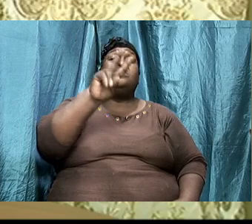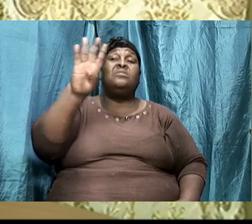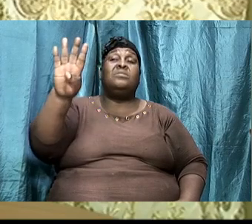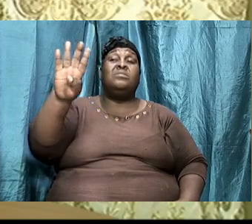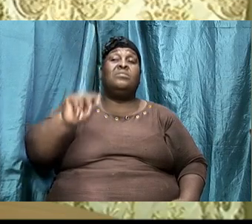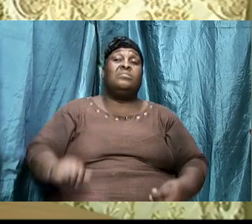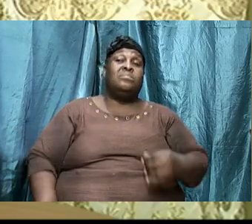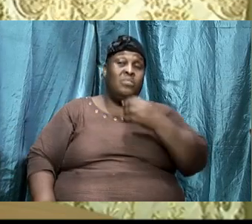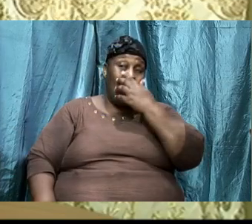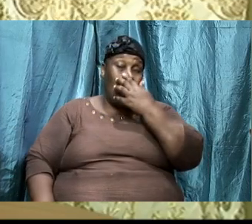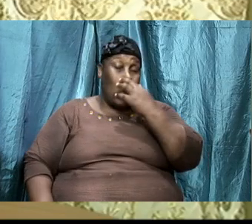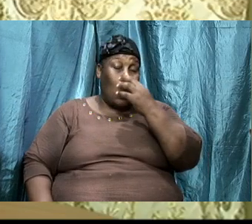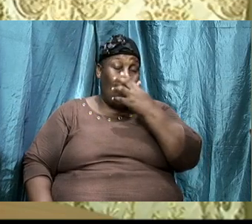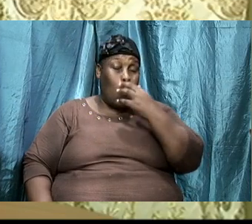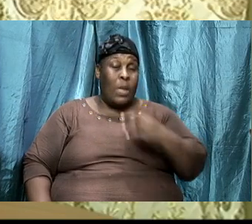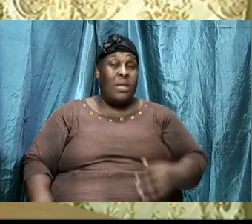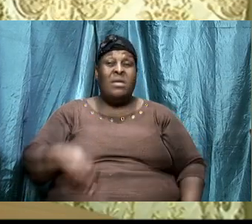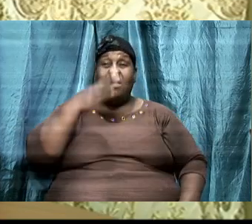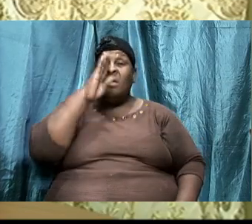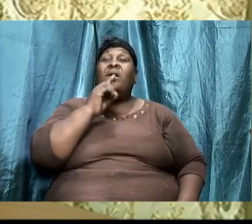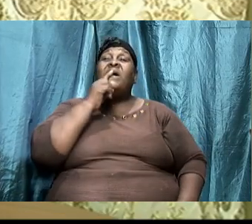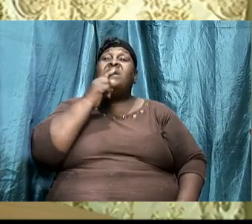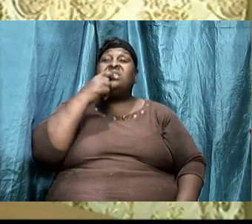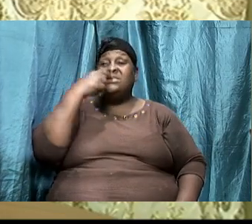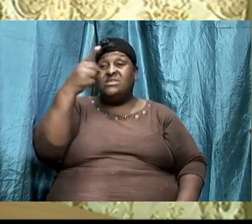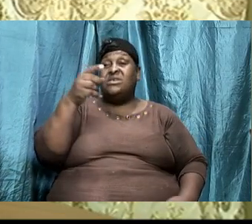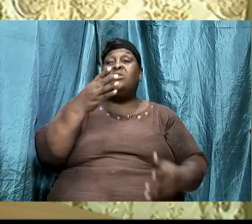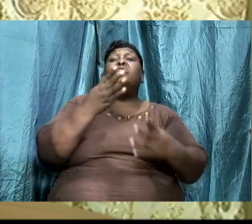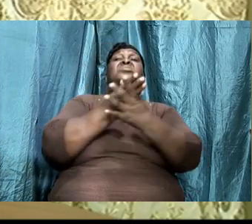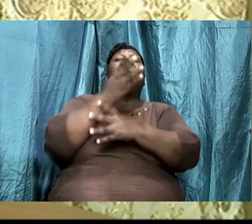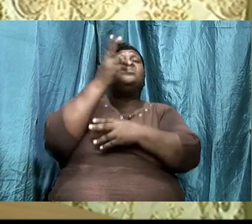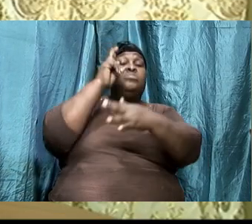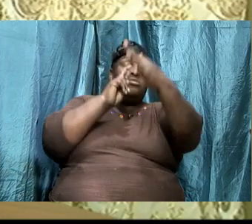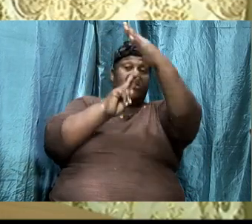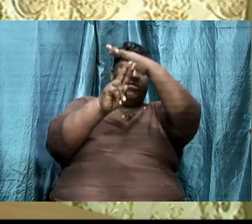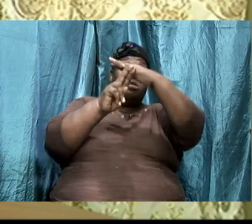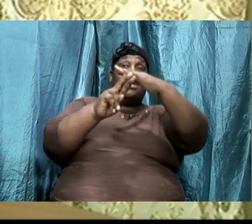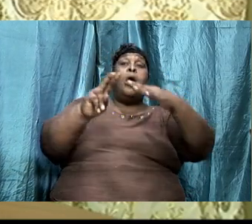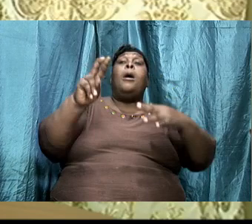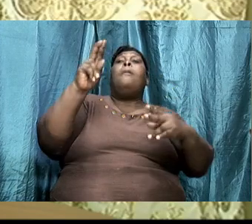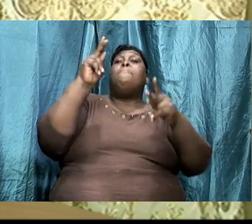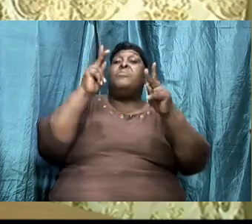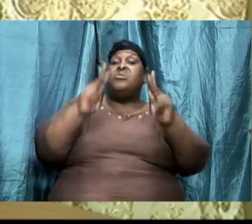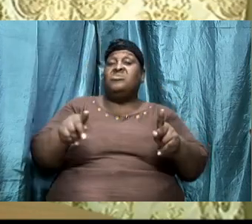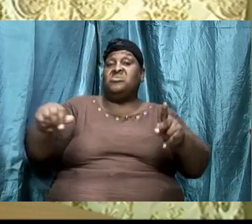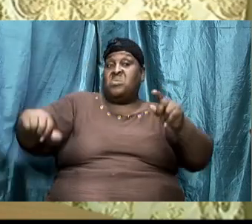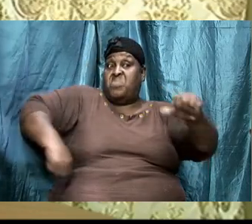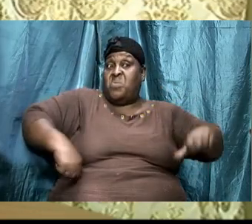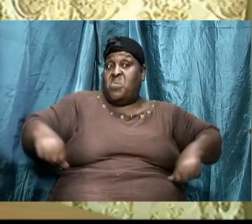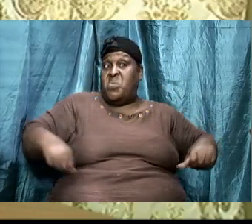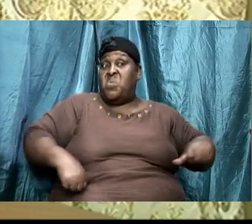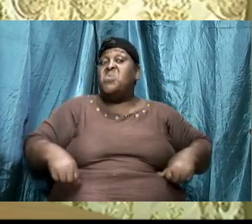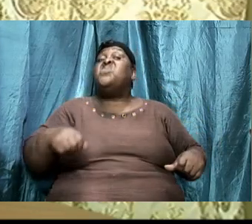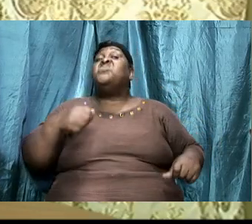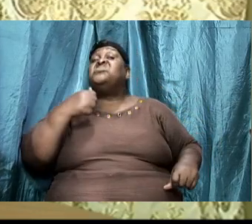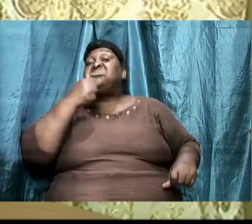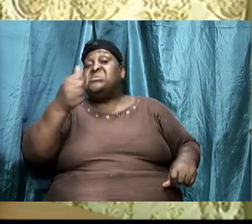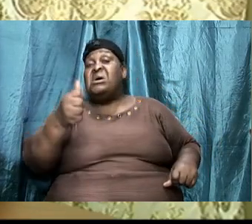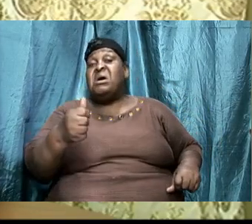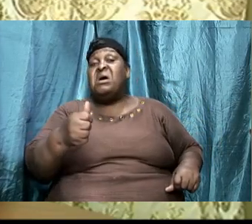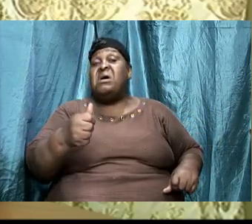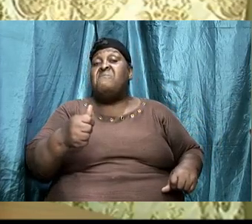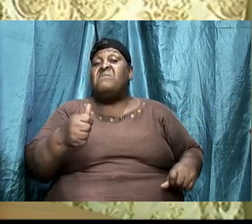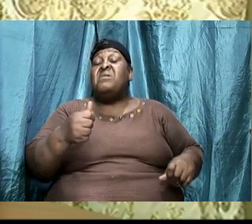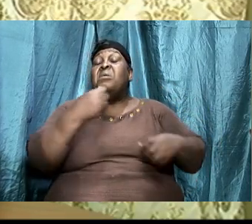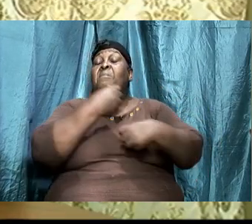the prophet that if the person boasts themselves let them understand that I am the Lord. So